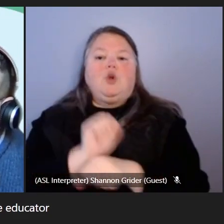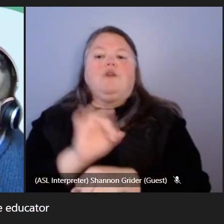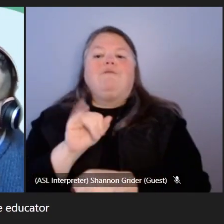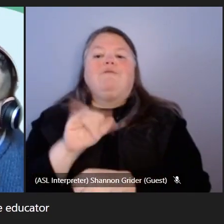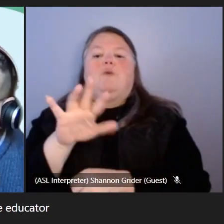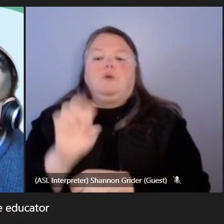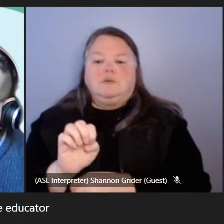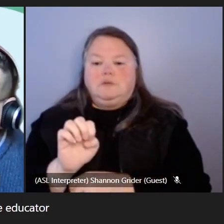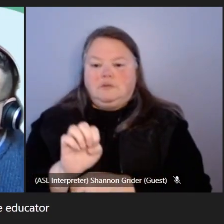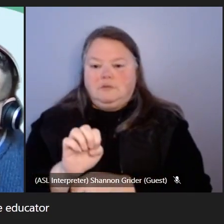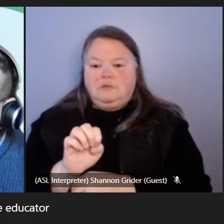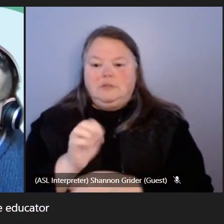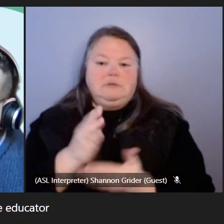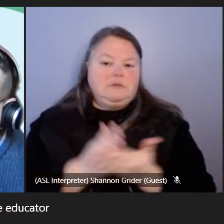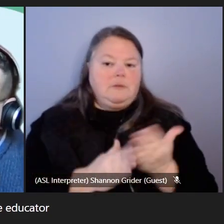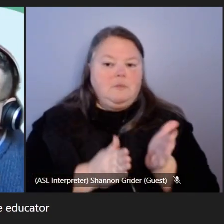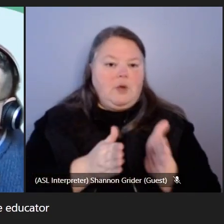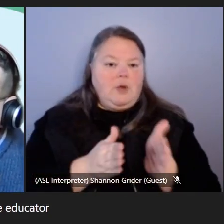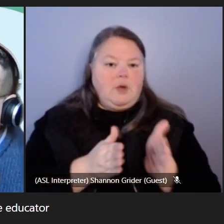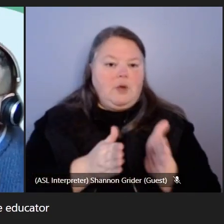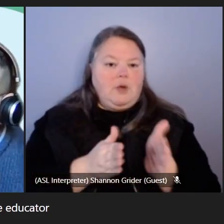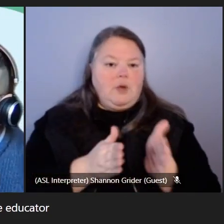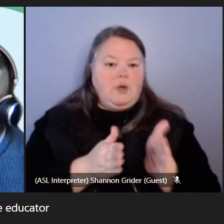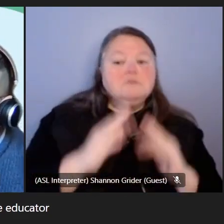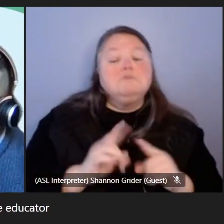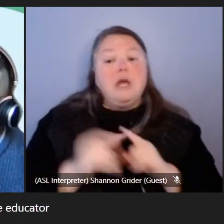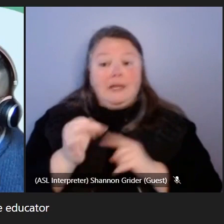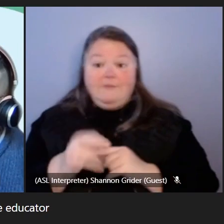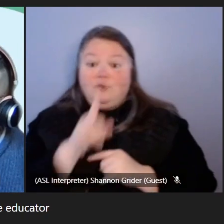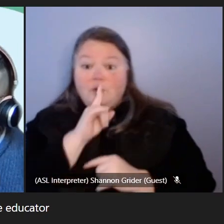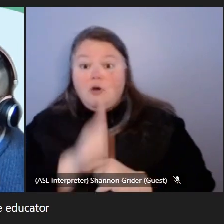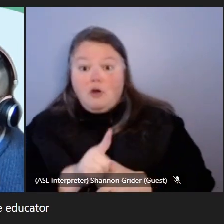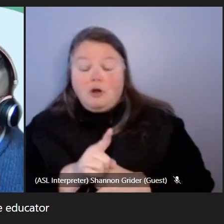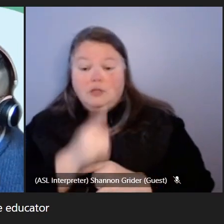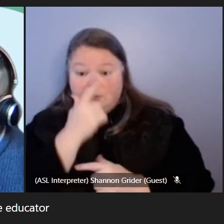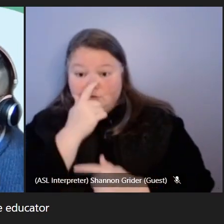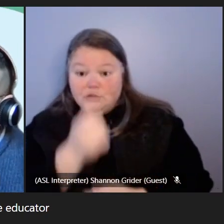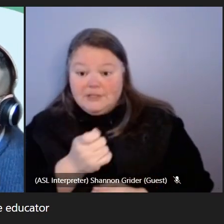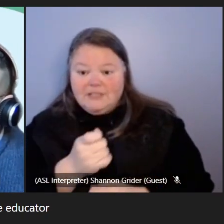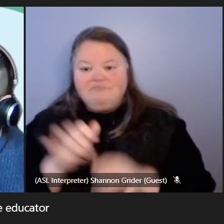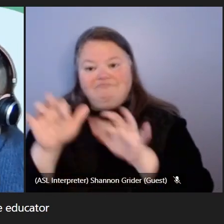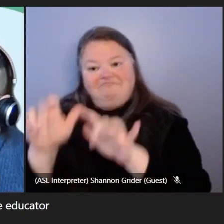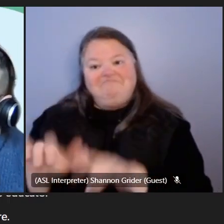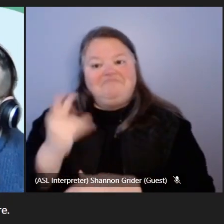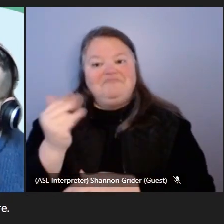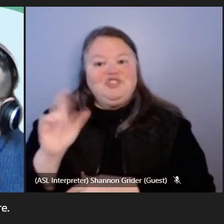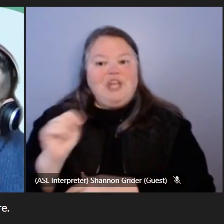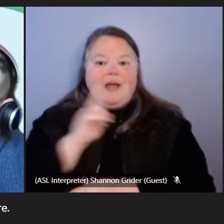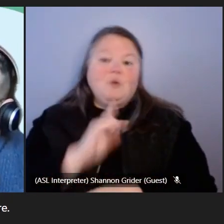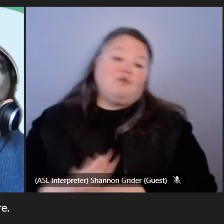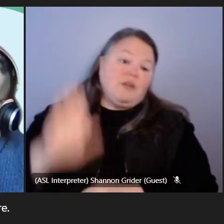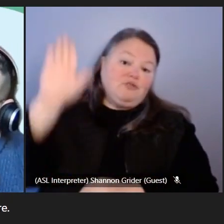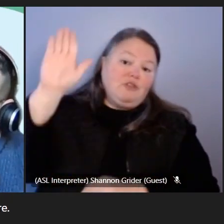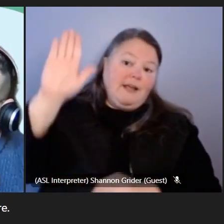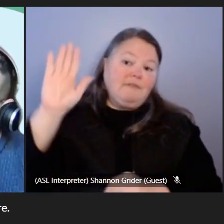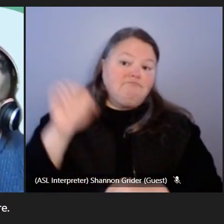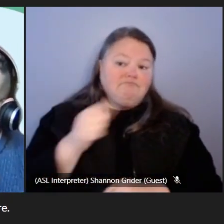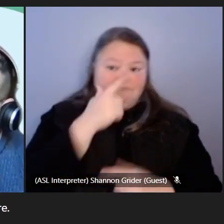capacity and if if you are um feel free to just type in the chat or raise your hand